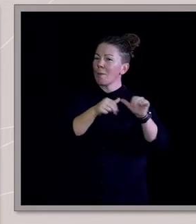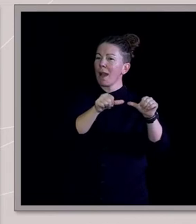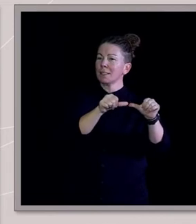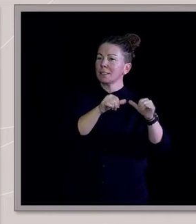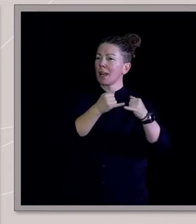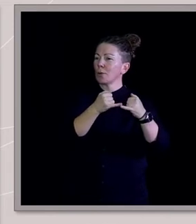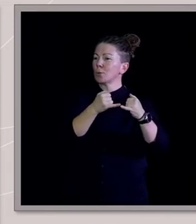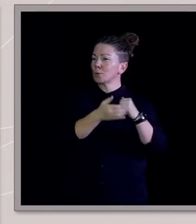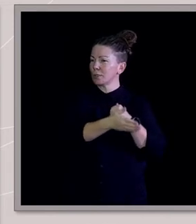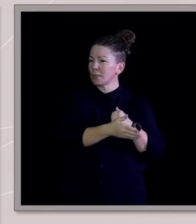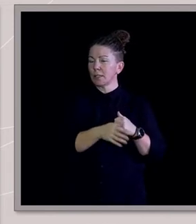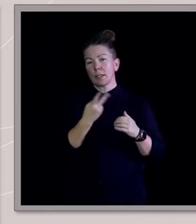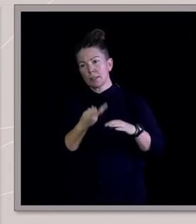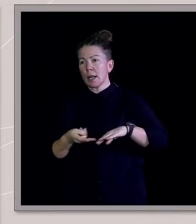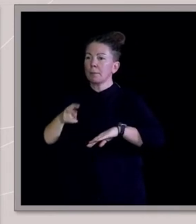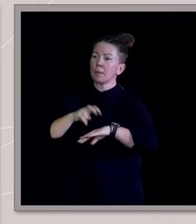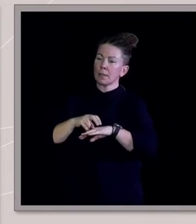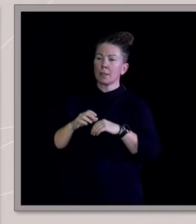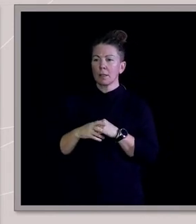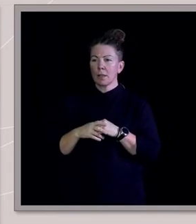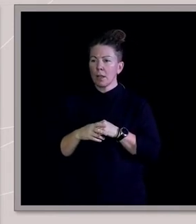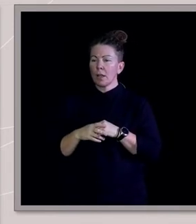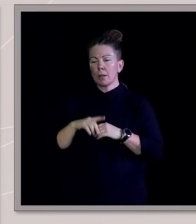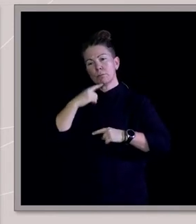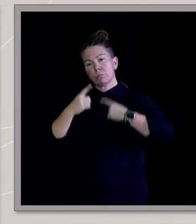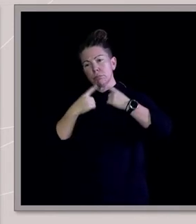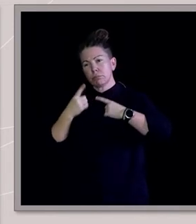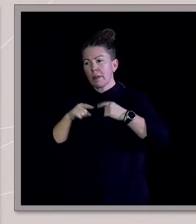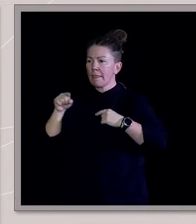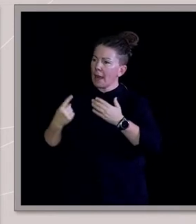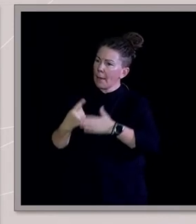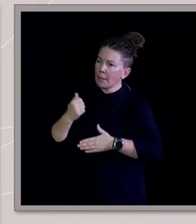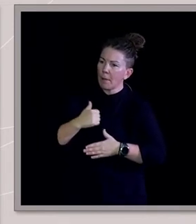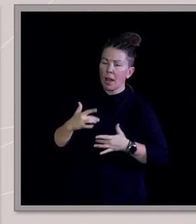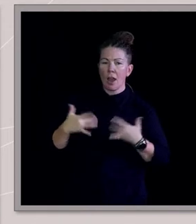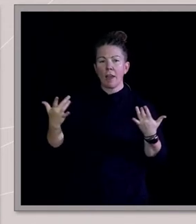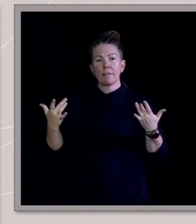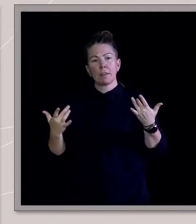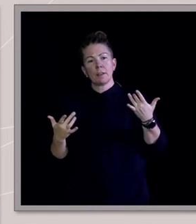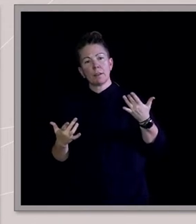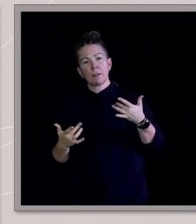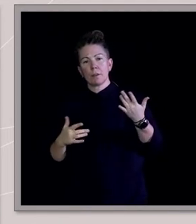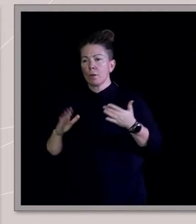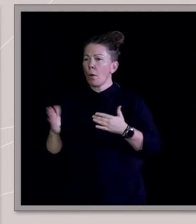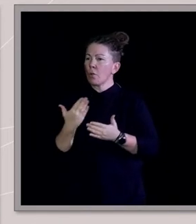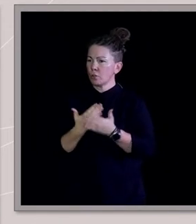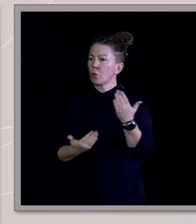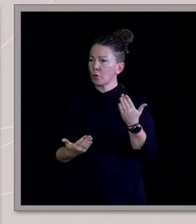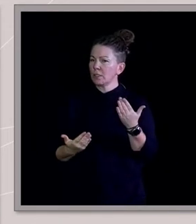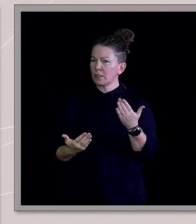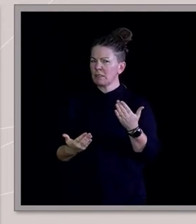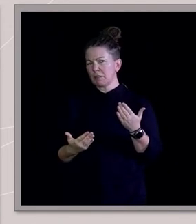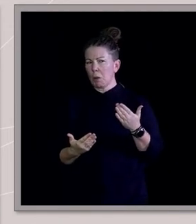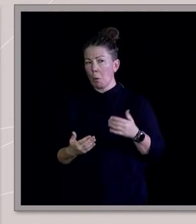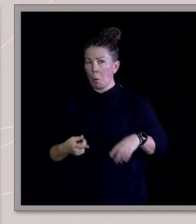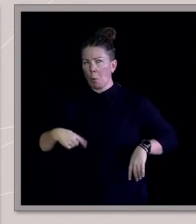stories. So, they would get up on Sunday and say, you know, this, this and this happened in my life, and you know, all those stories that to us kids sounded kind